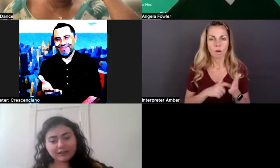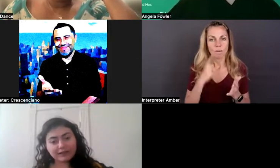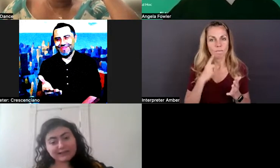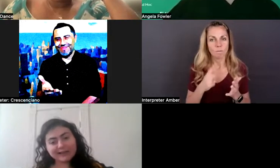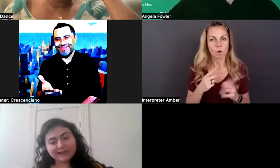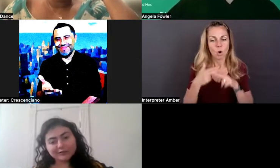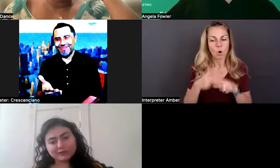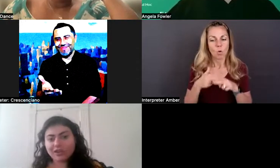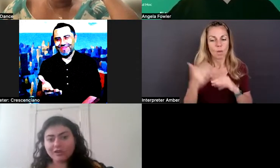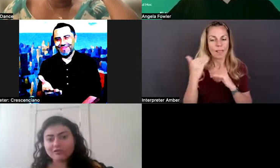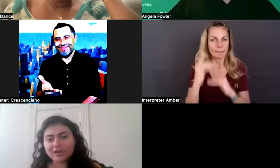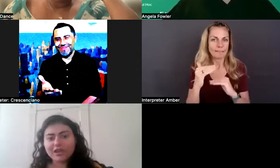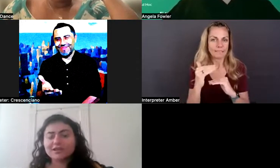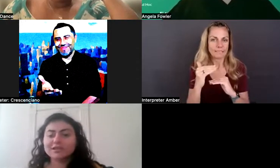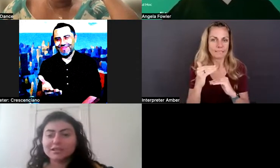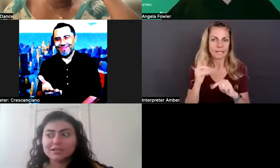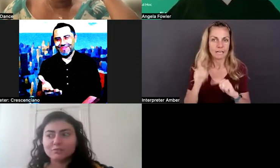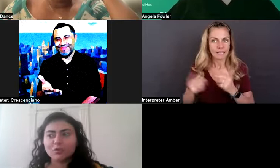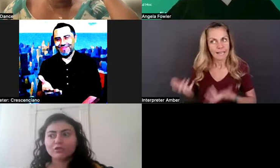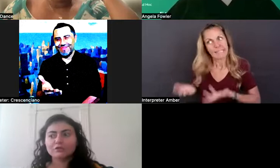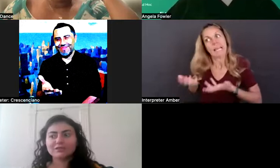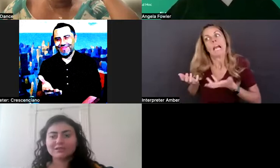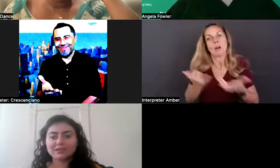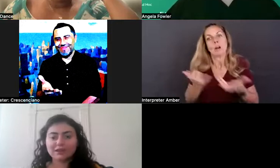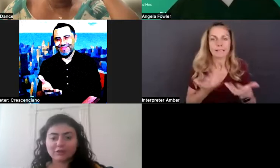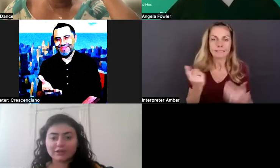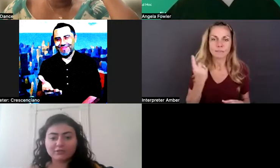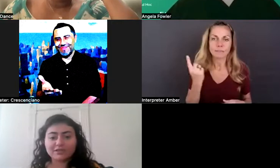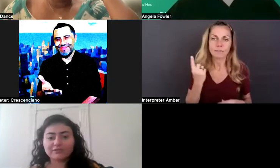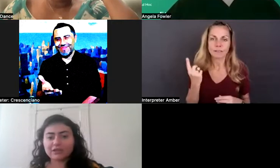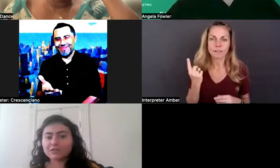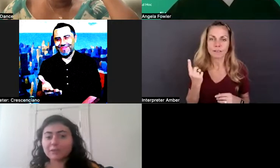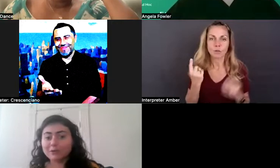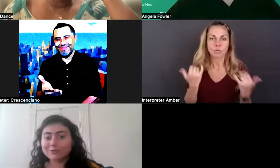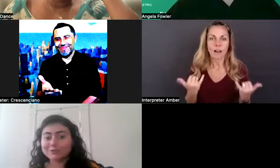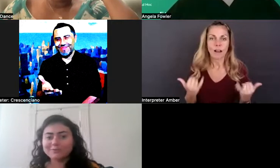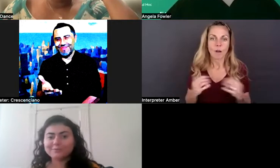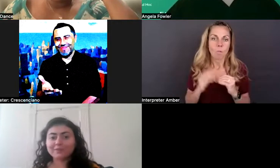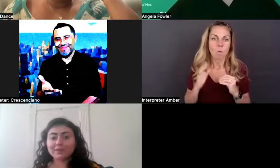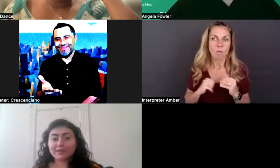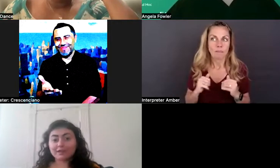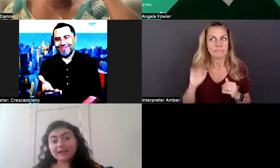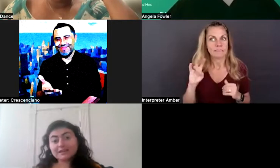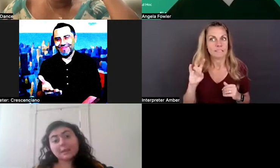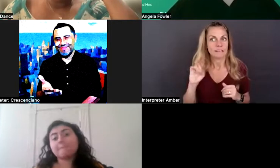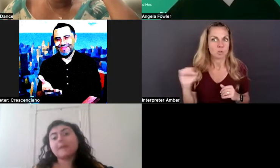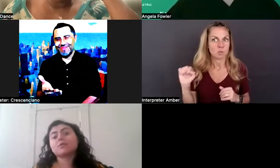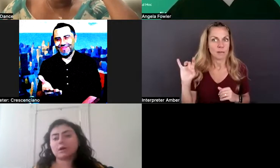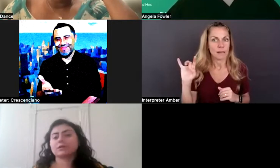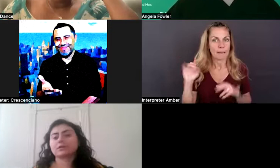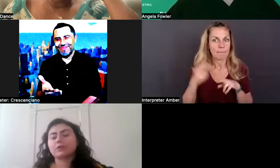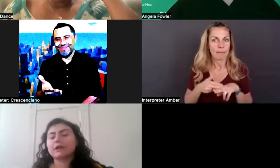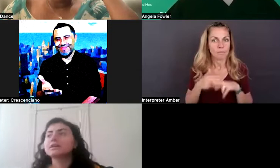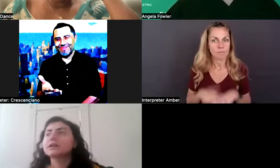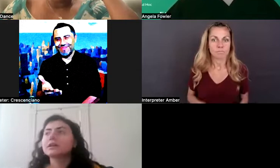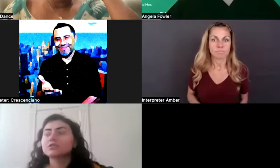Like I can't carry anything that's more than right now, seven, eight pounds. That's a big